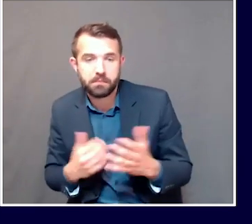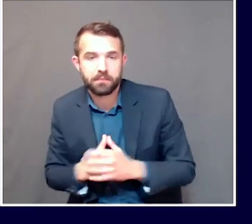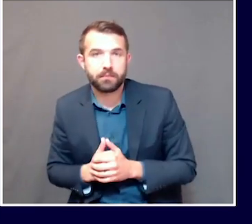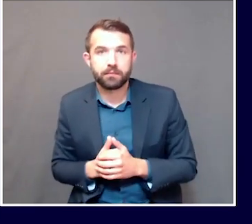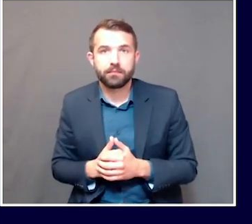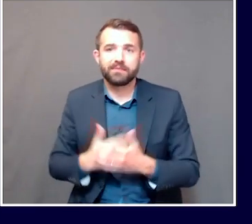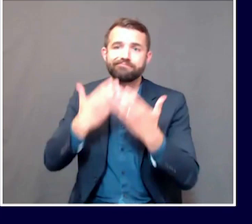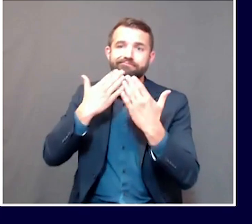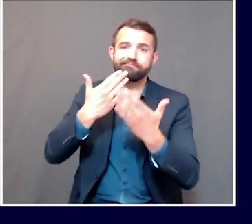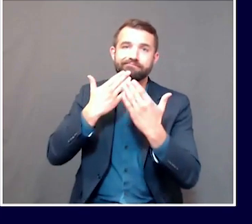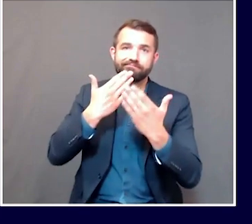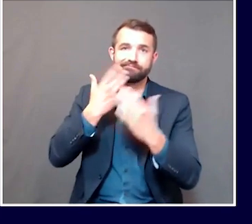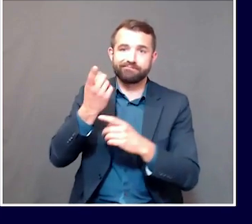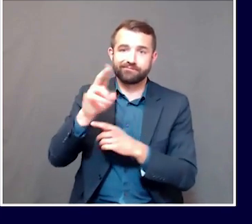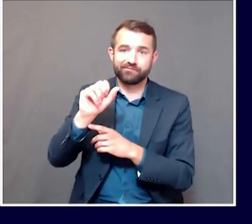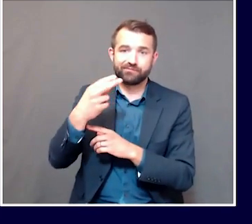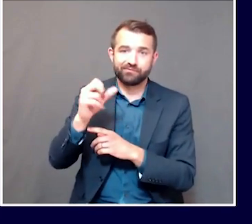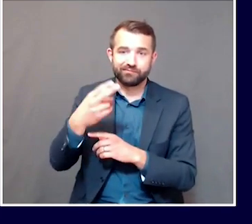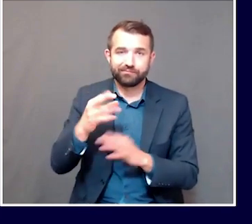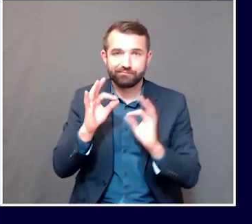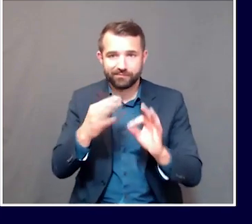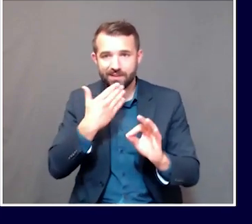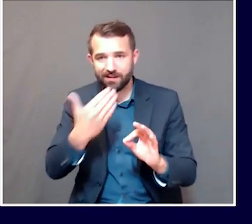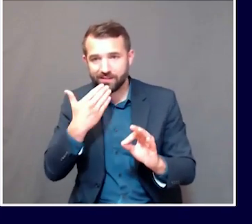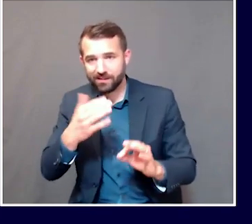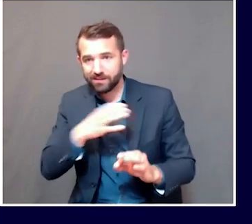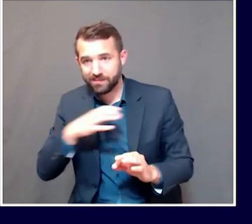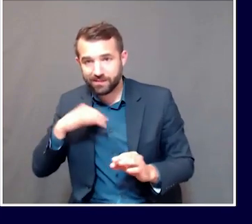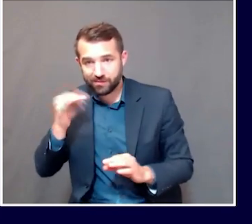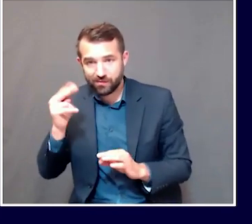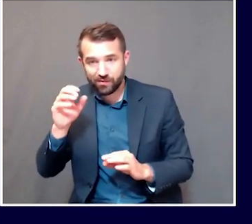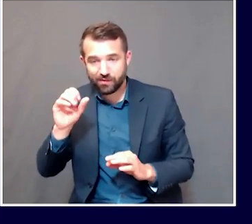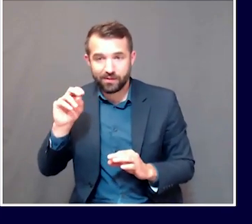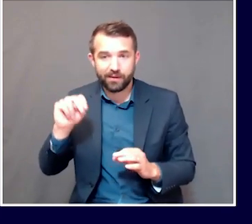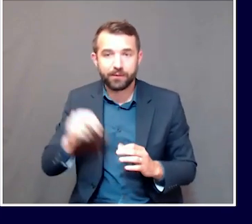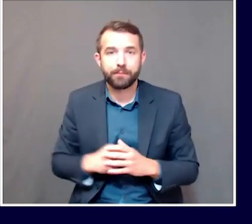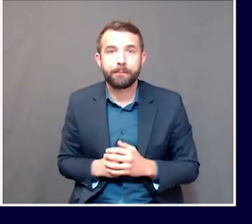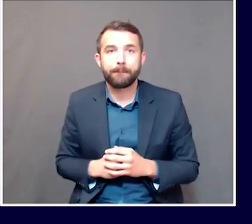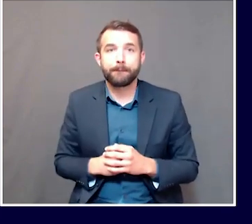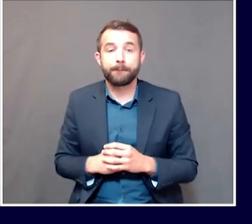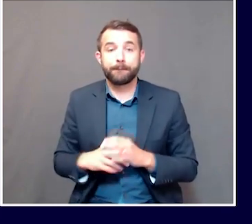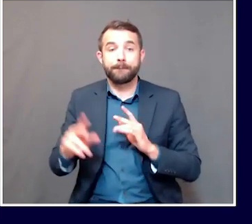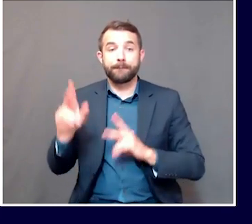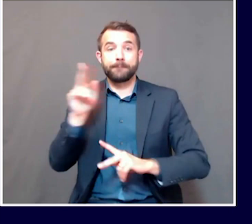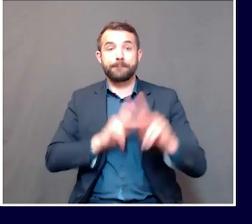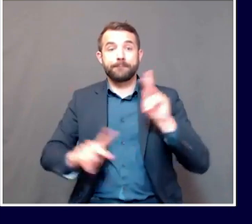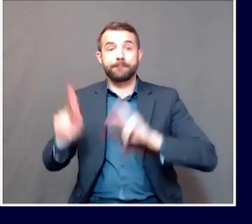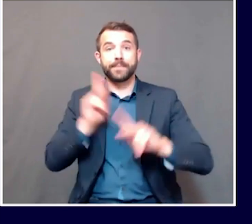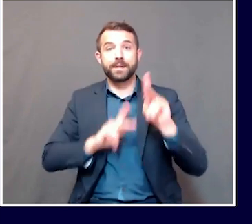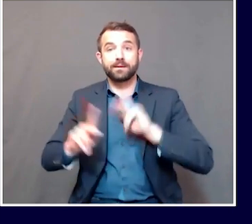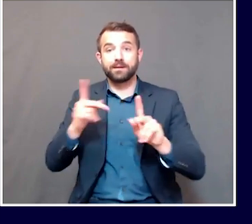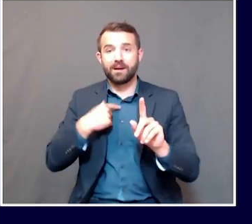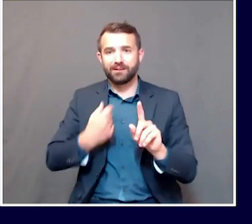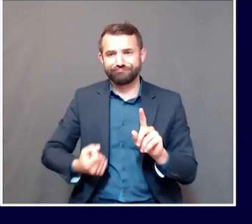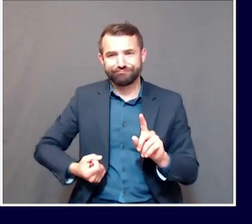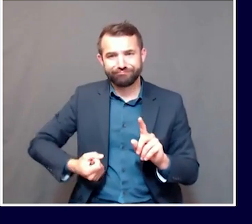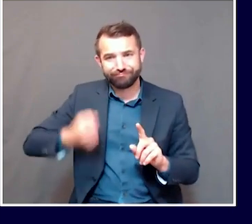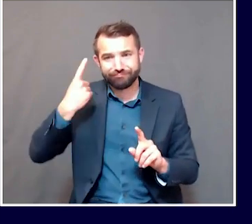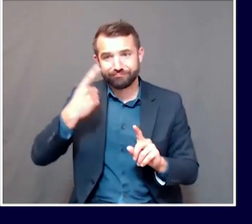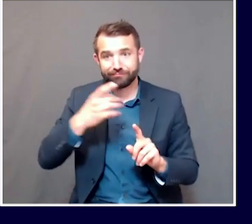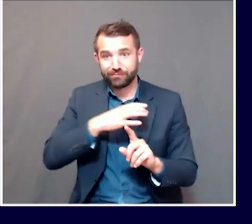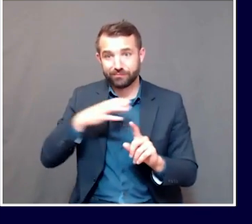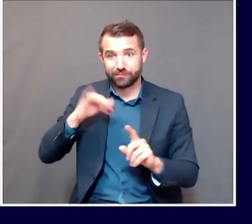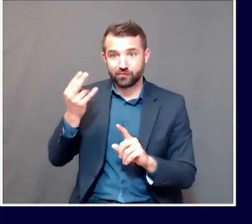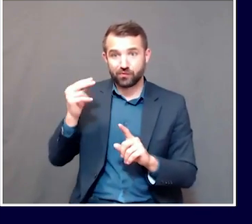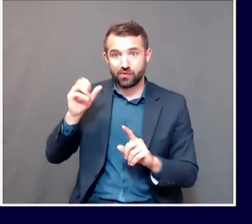Johnson. You know, I don't think people understand necessarily what Commissioner Johnson's role is, for instance,